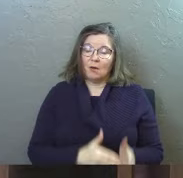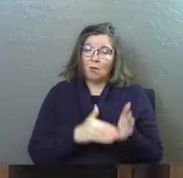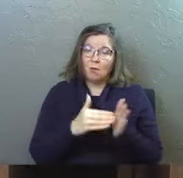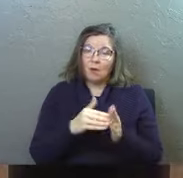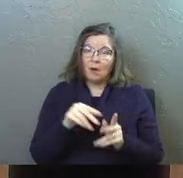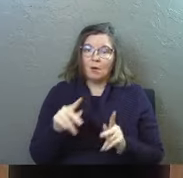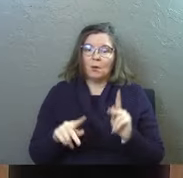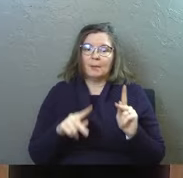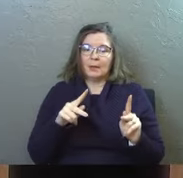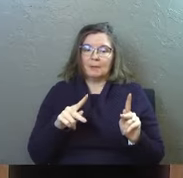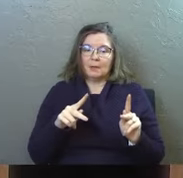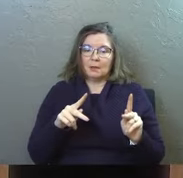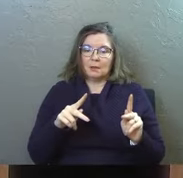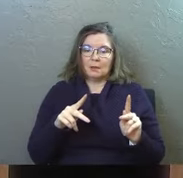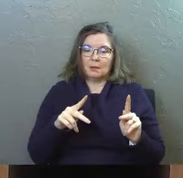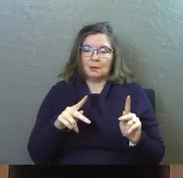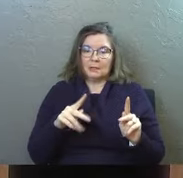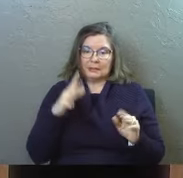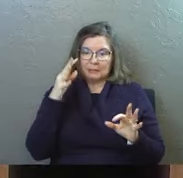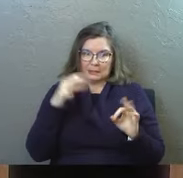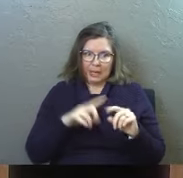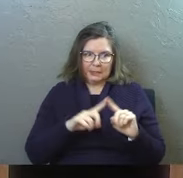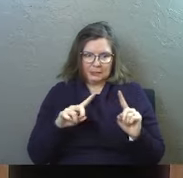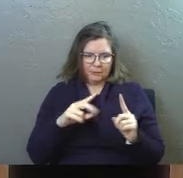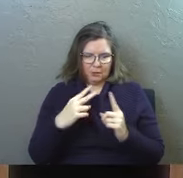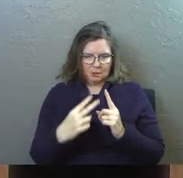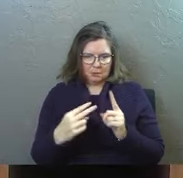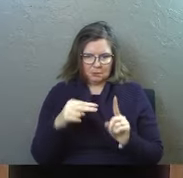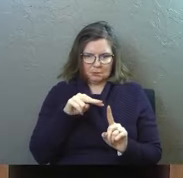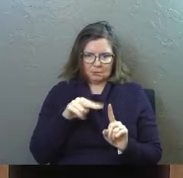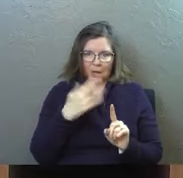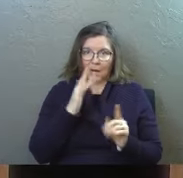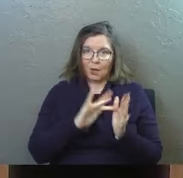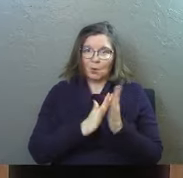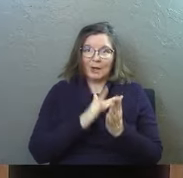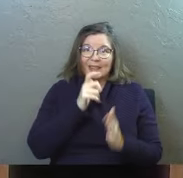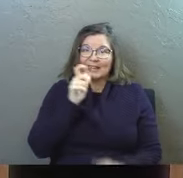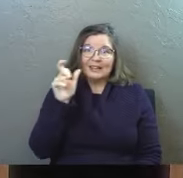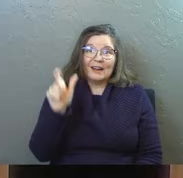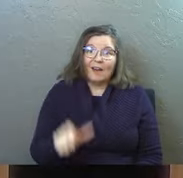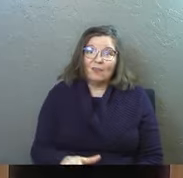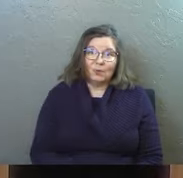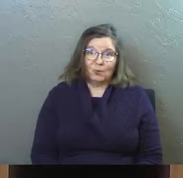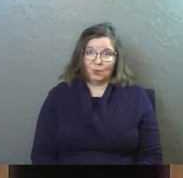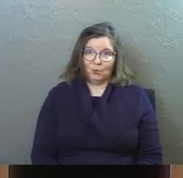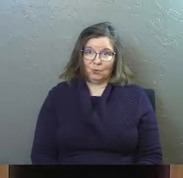often when people come to different conclusions on God's word they didn't have to